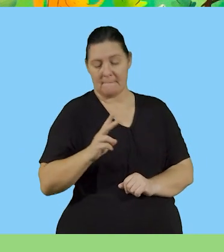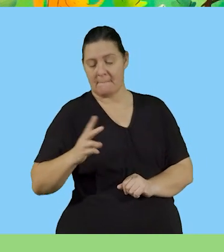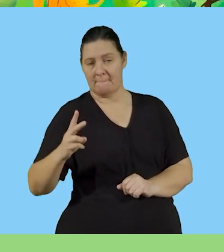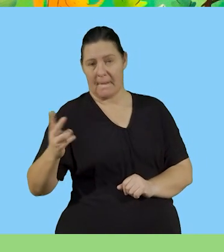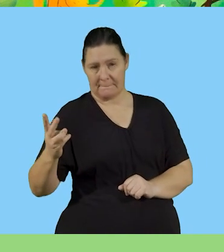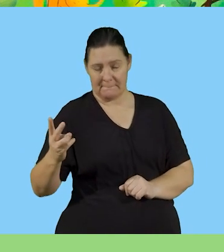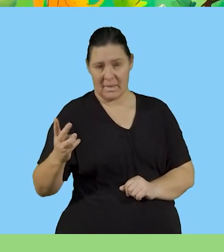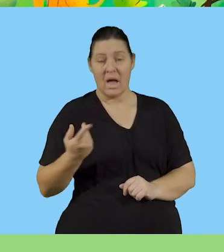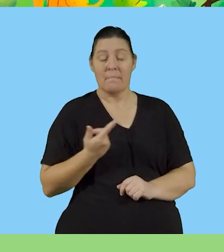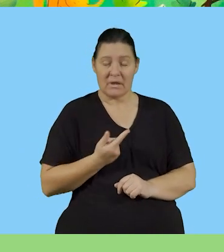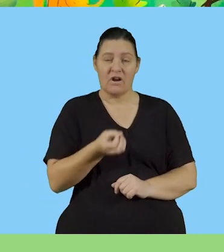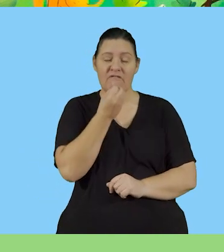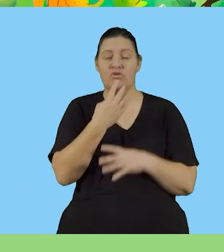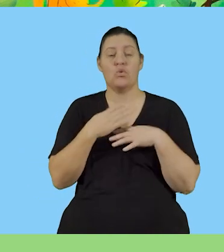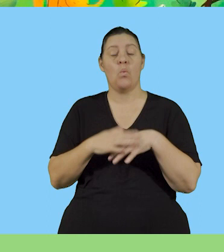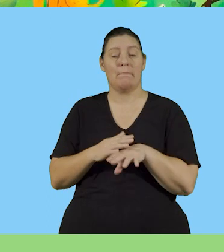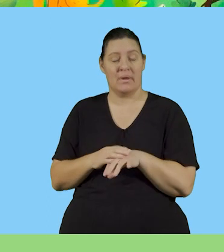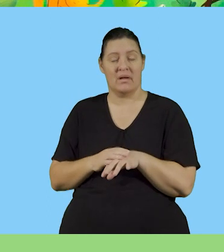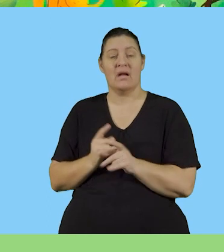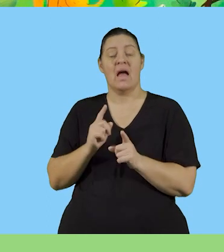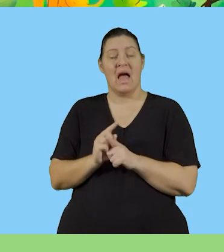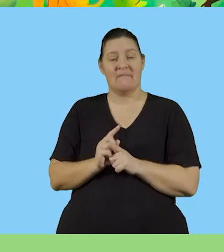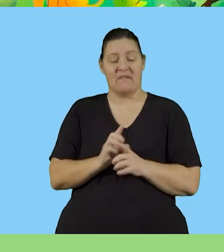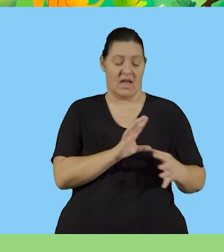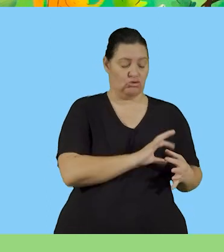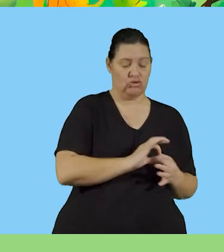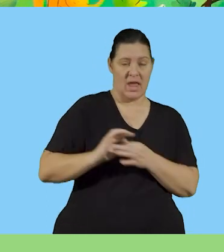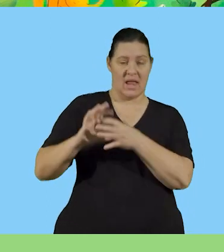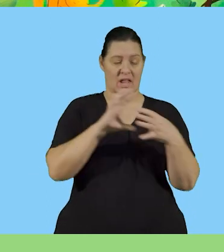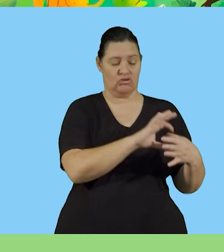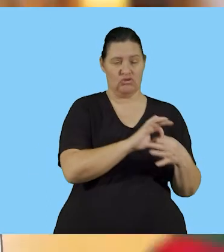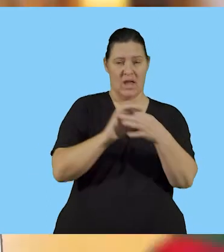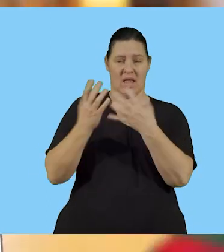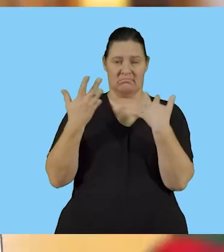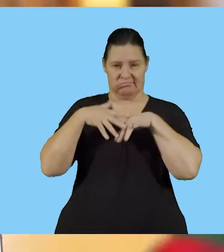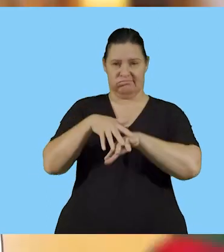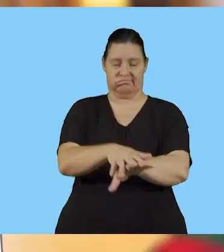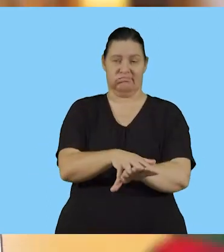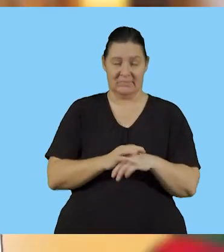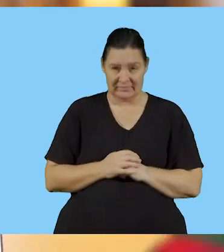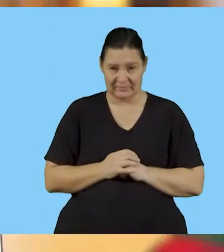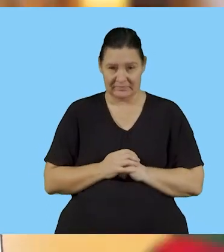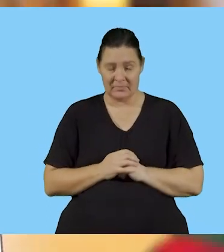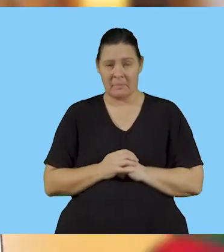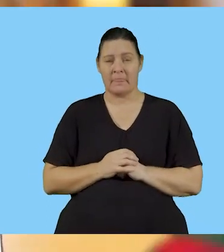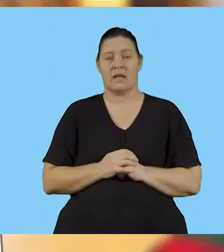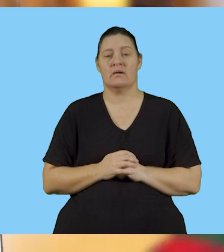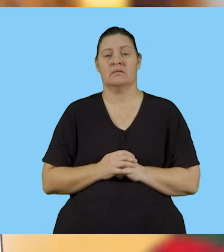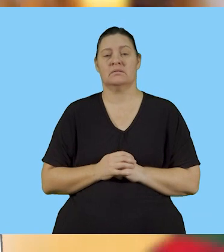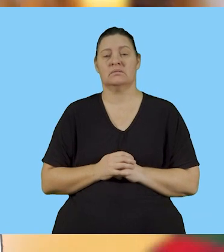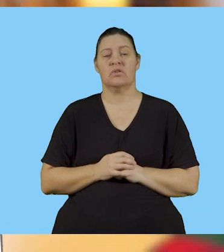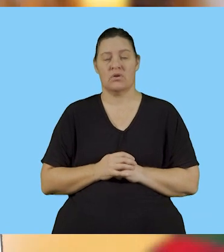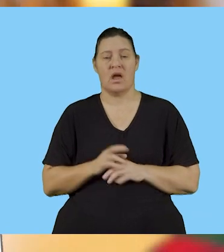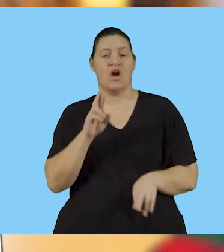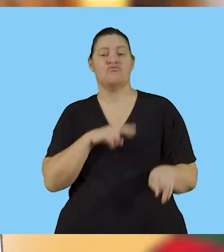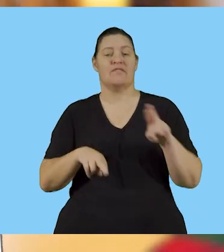from one organism to the next, whereas a food web is a combination of multiple food chains. Right, so we are going to move on